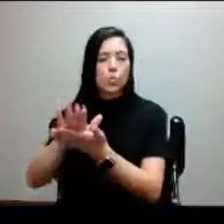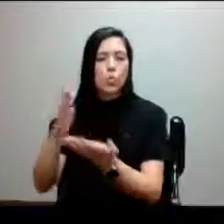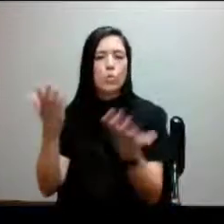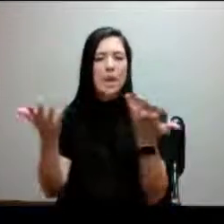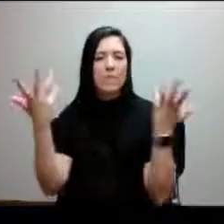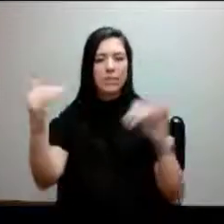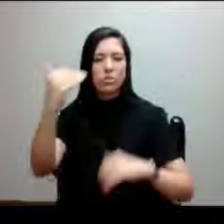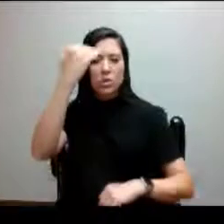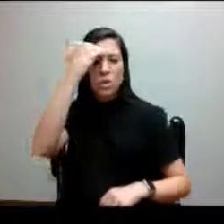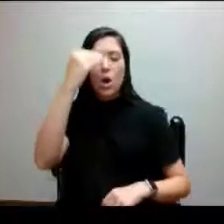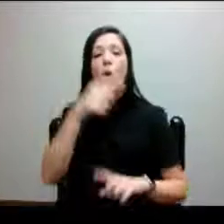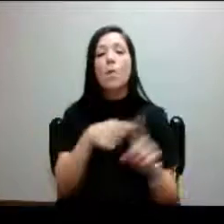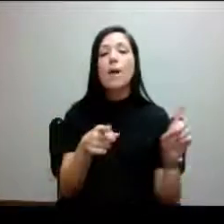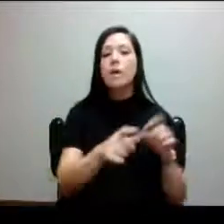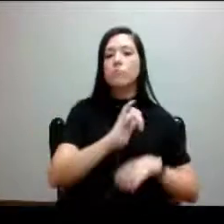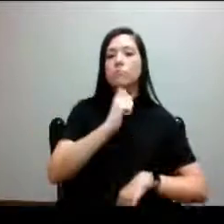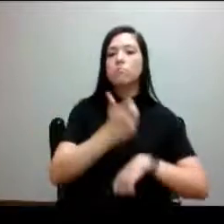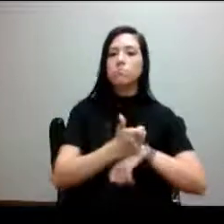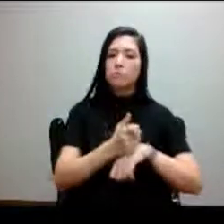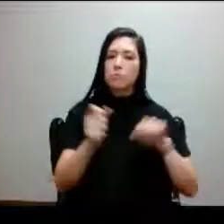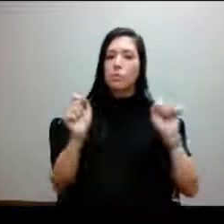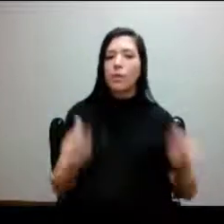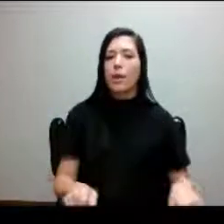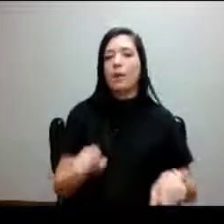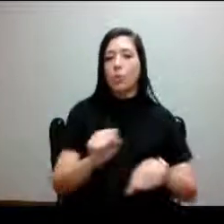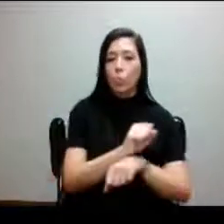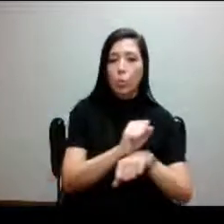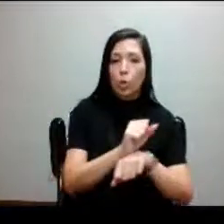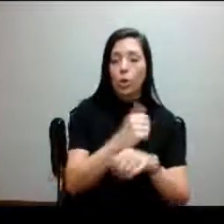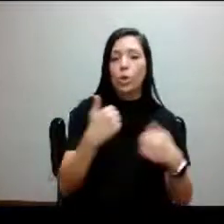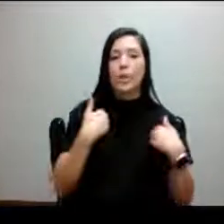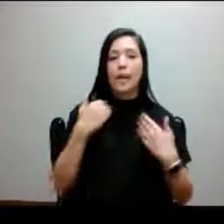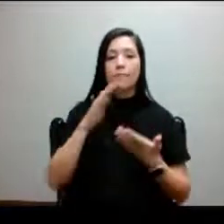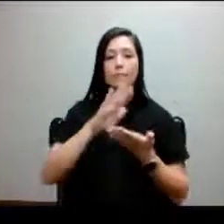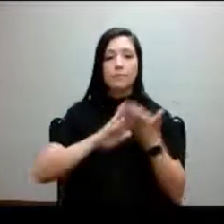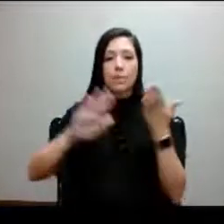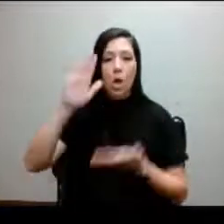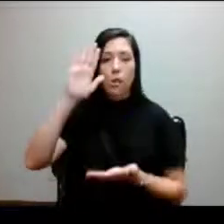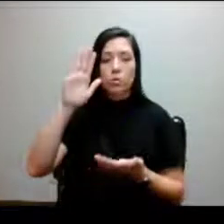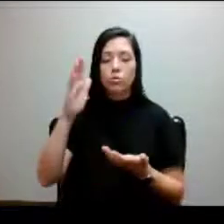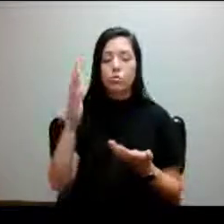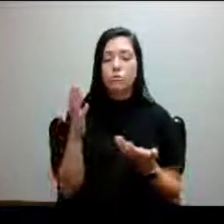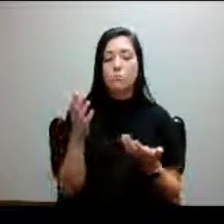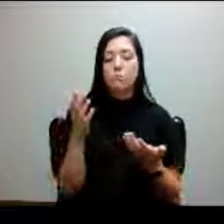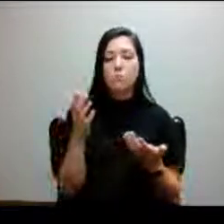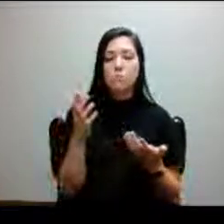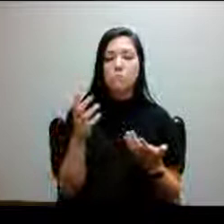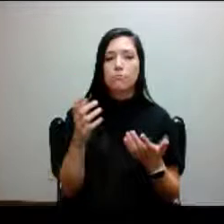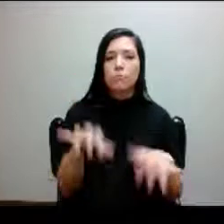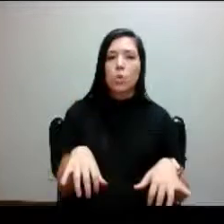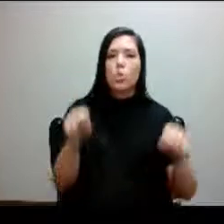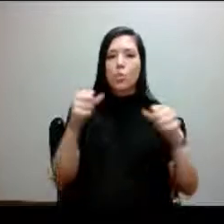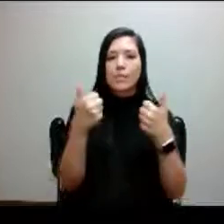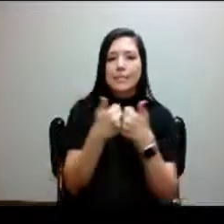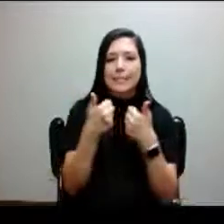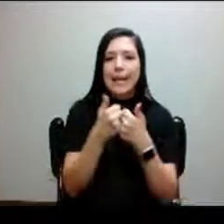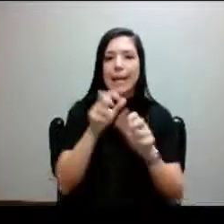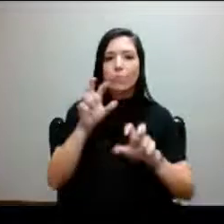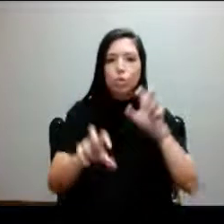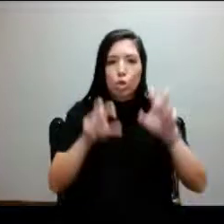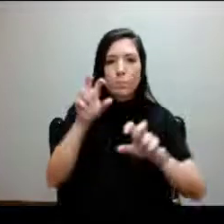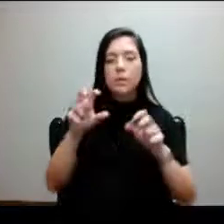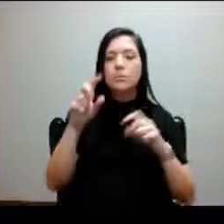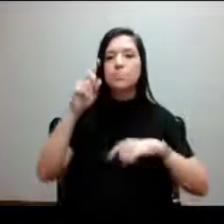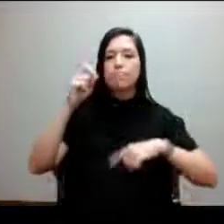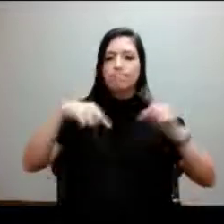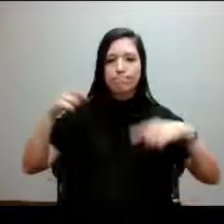opportunity for us to work and have our college pick them and for us to host gaming tournaments and other things all from